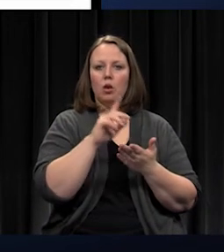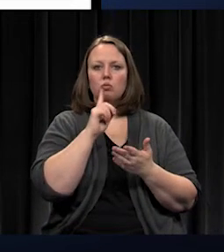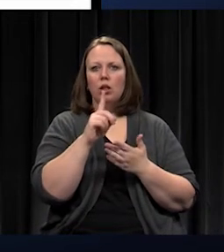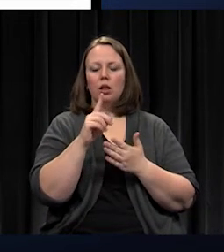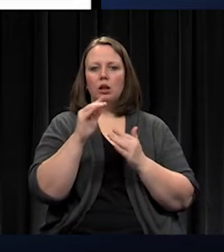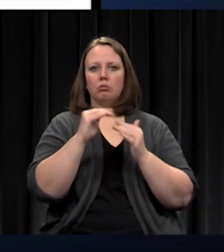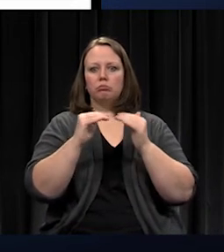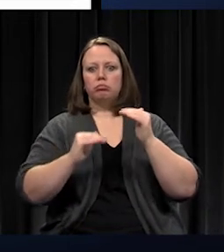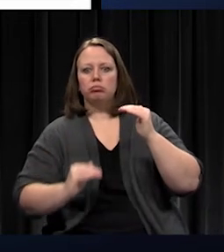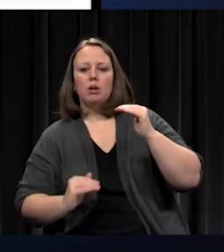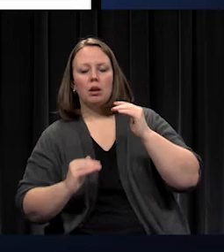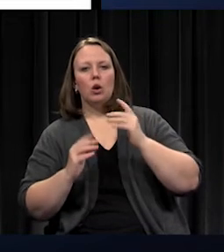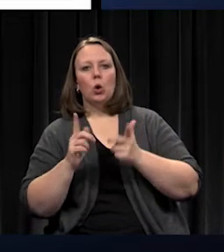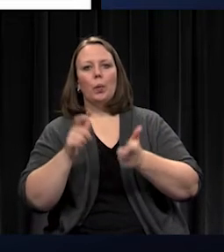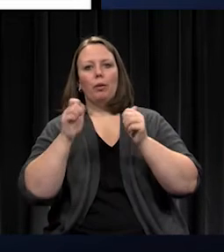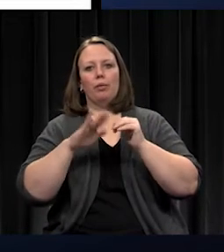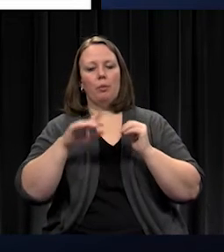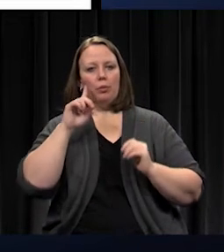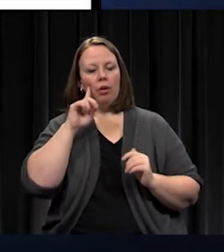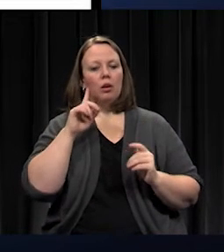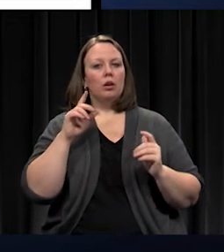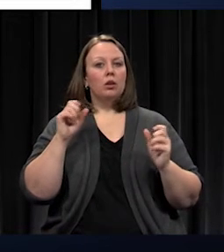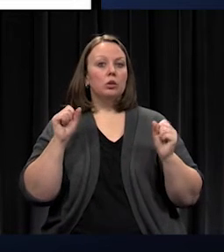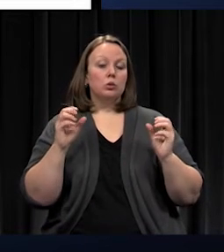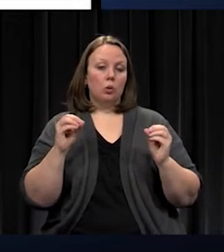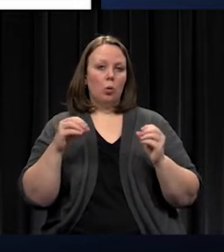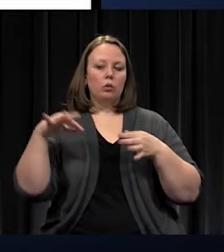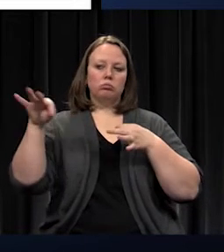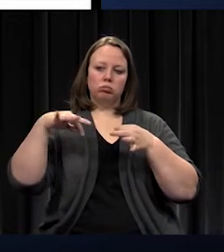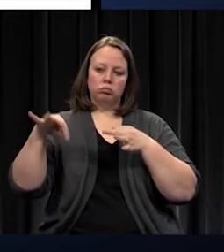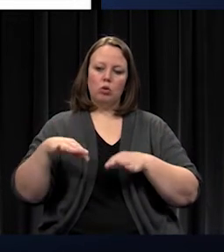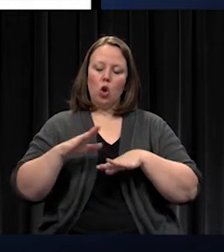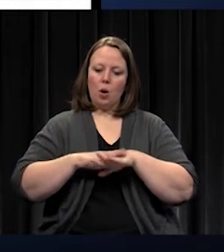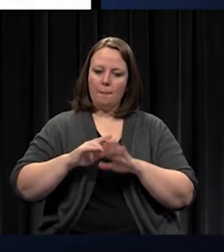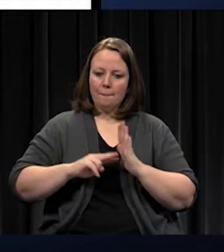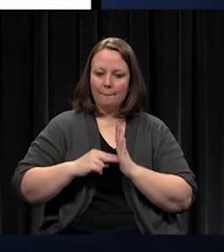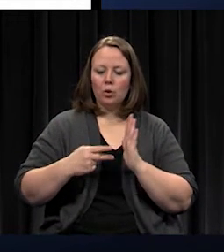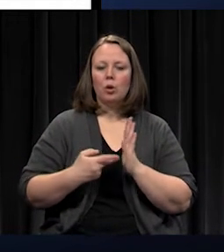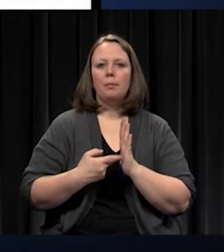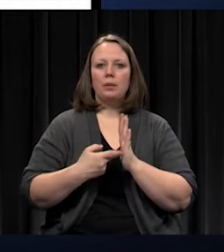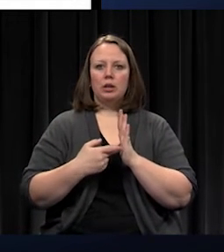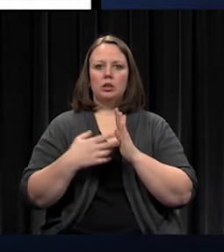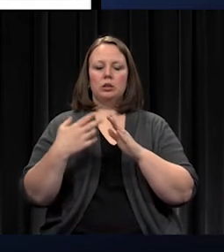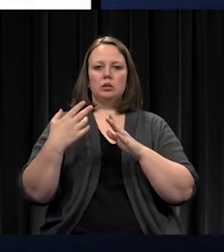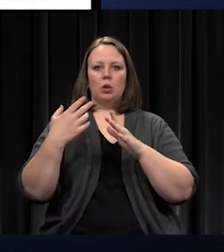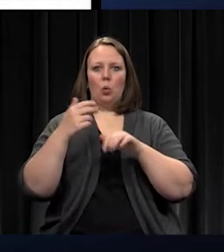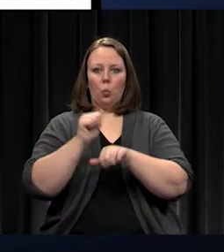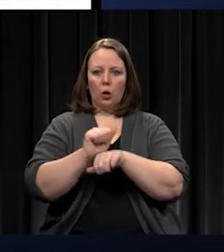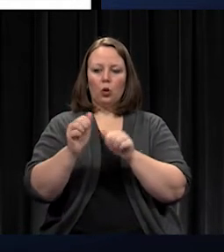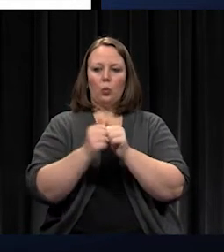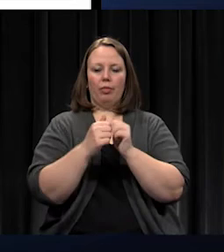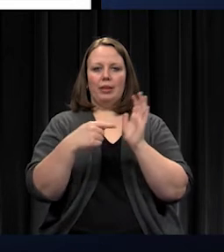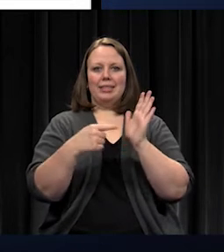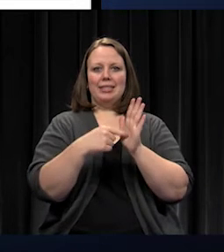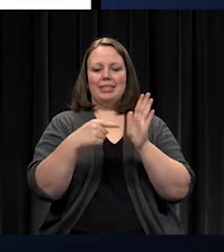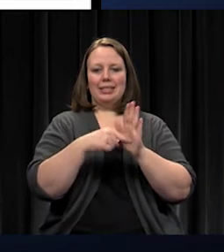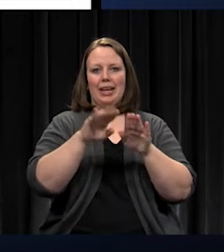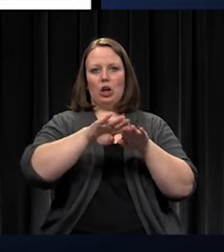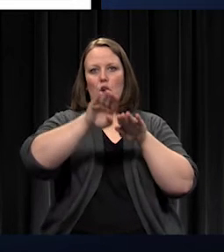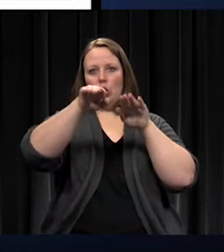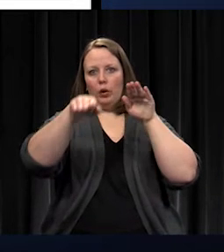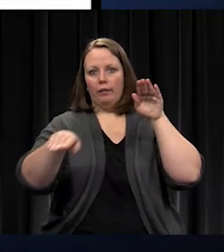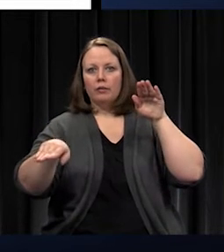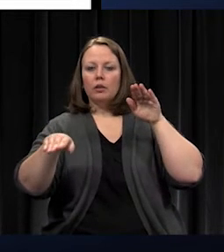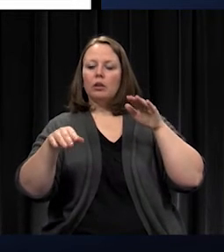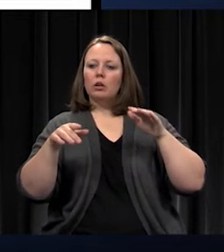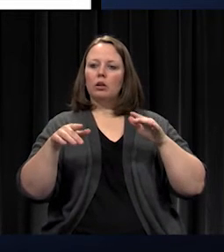conditions. So we explained how we purposely and strategically work with this debt curve that we have needs. And we